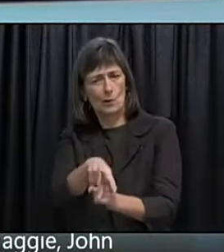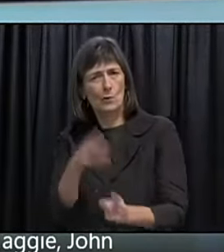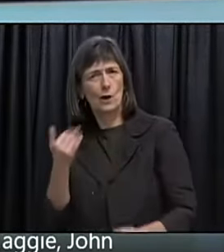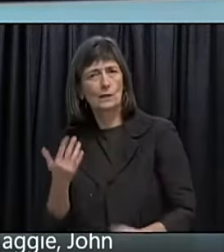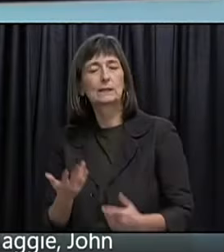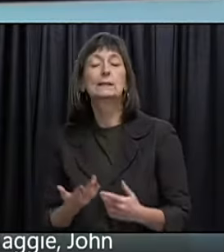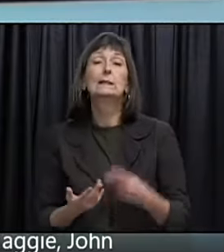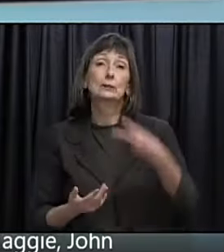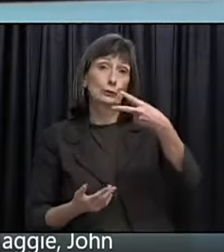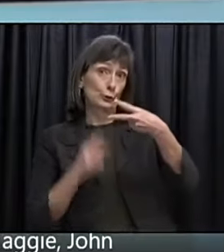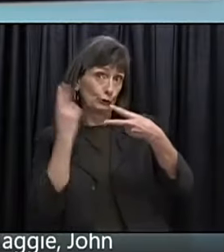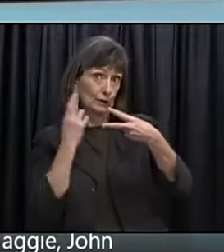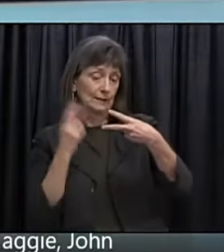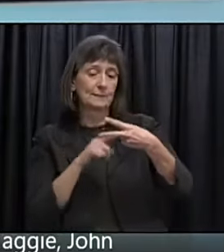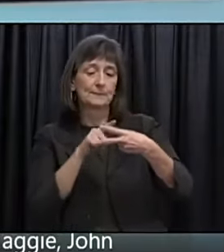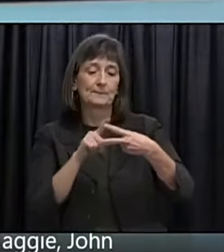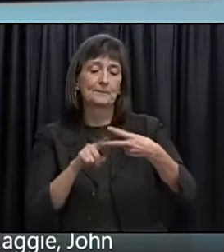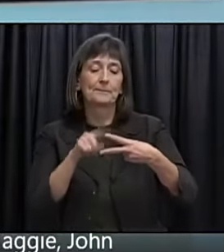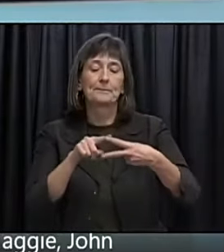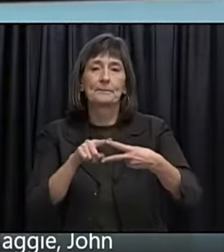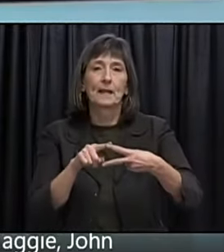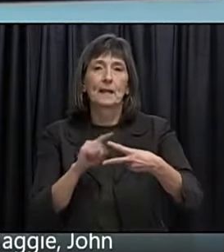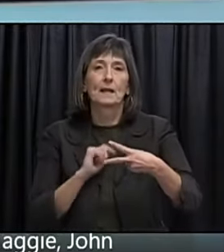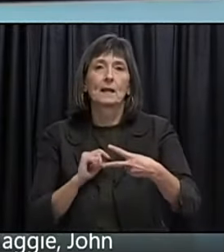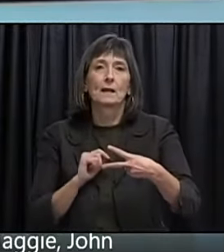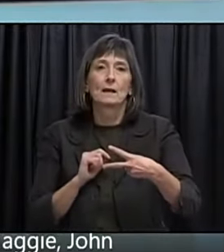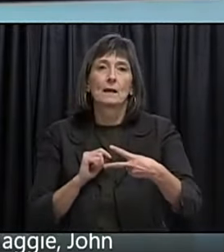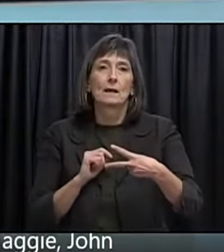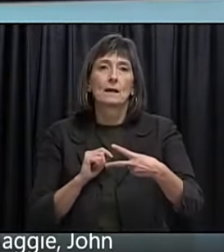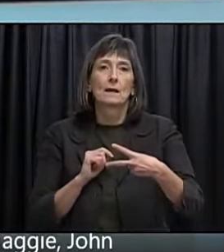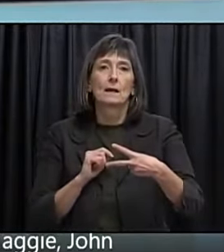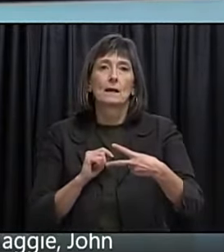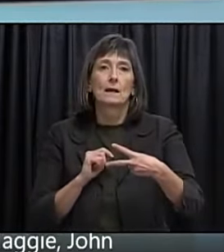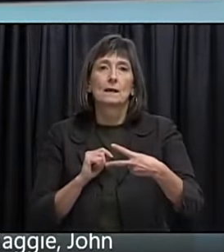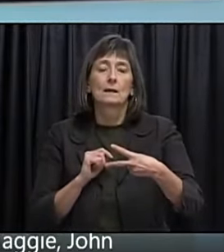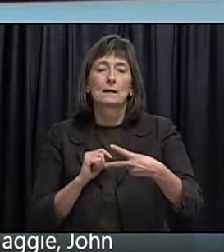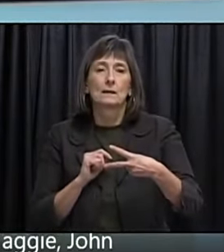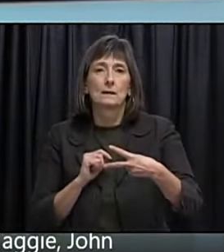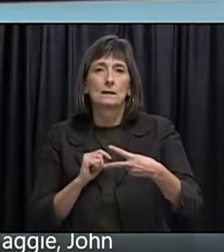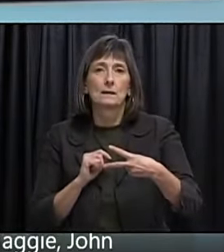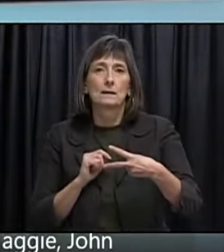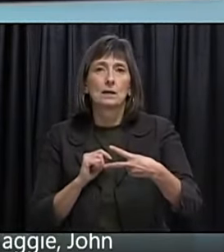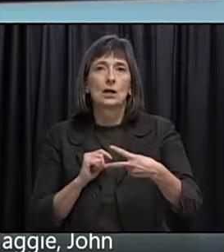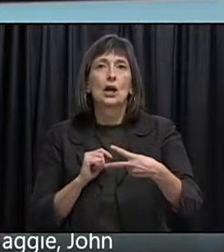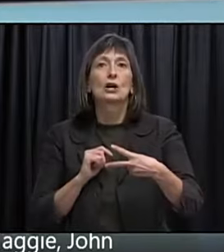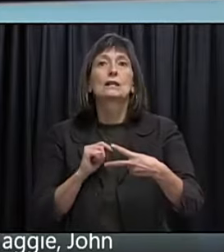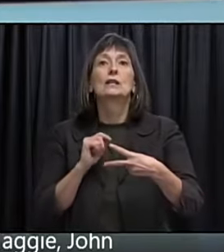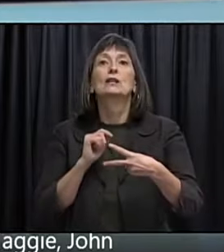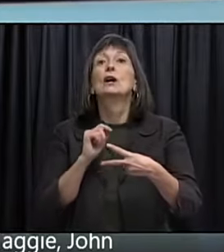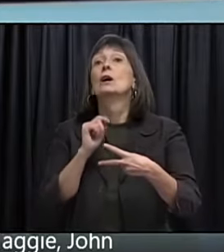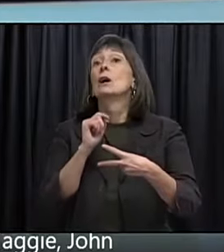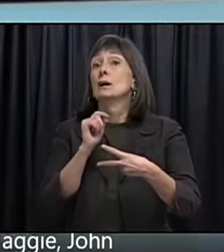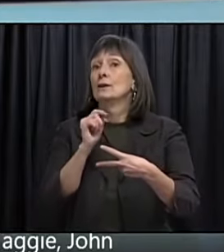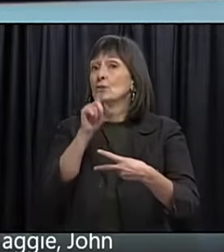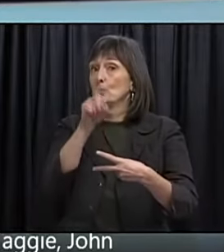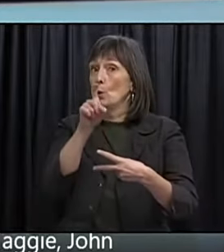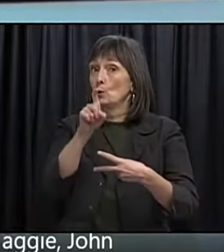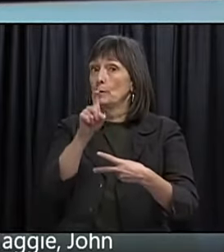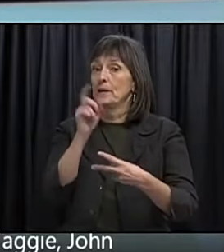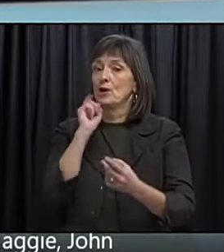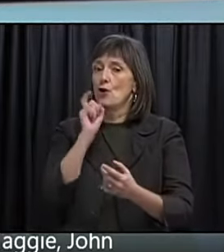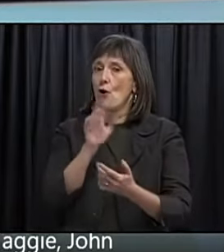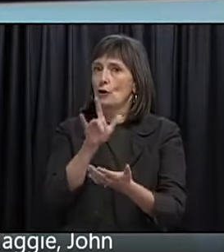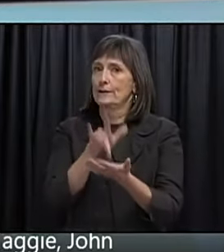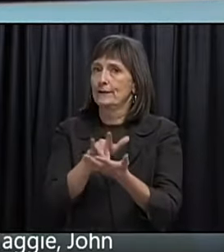reasons. One is. The. I had. The call center. be involved. that doesn't. until. day. actually.